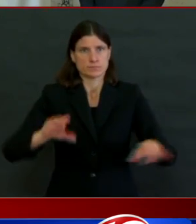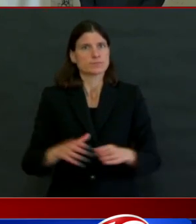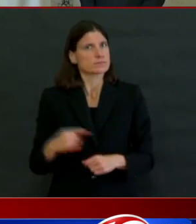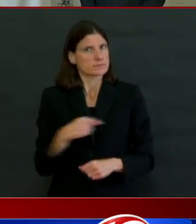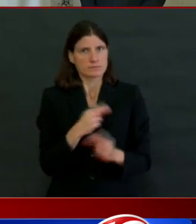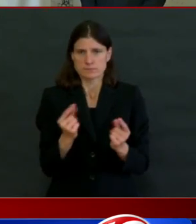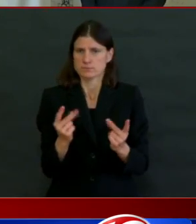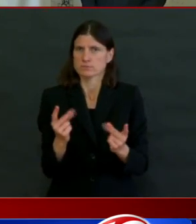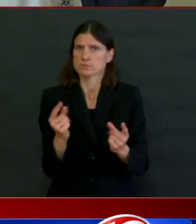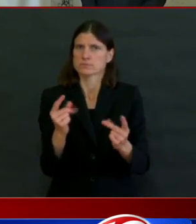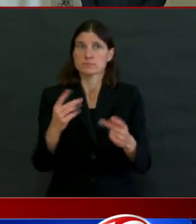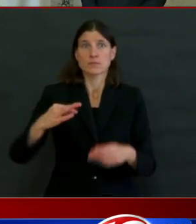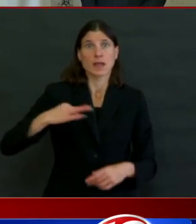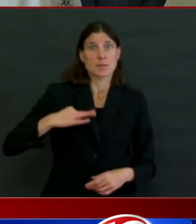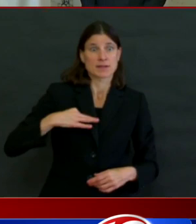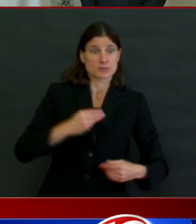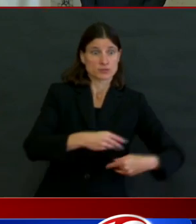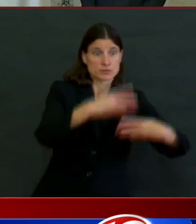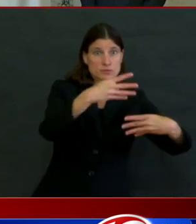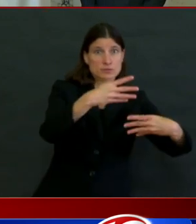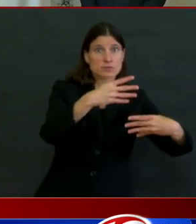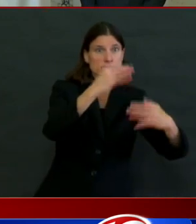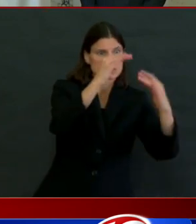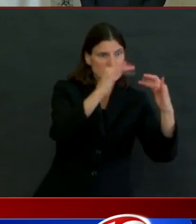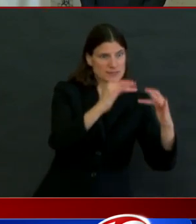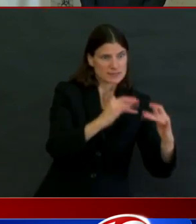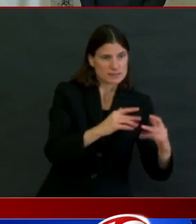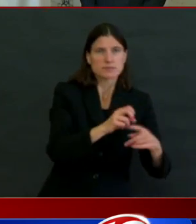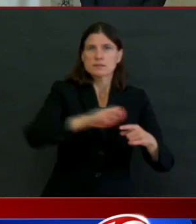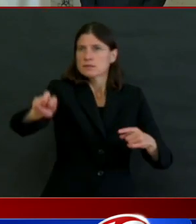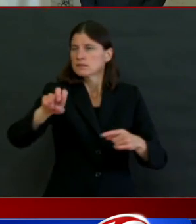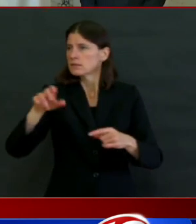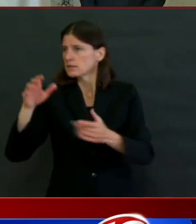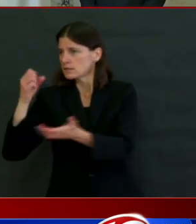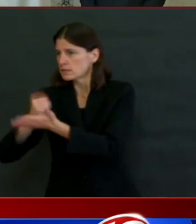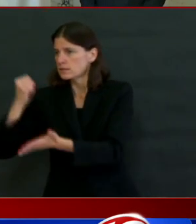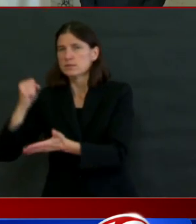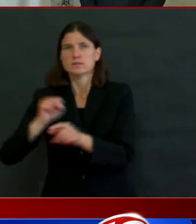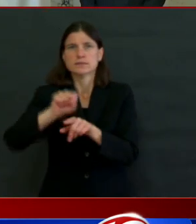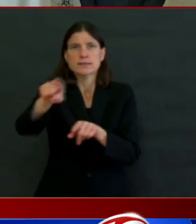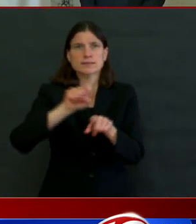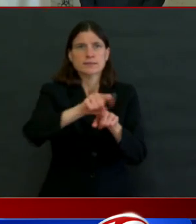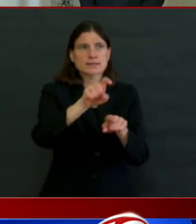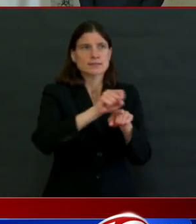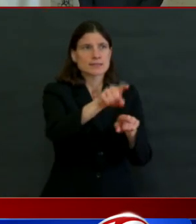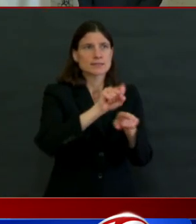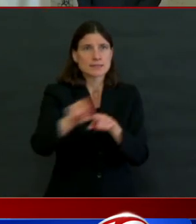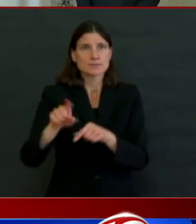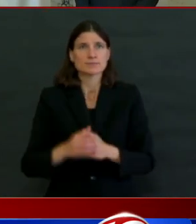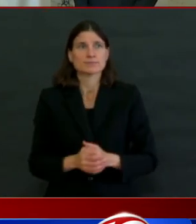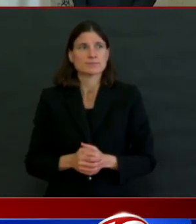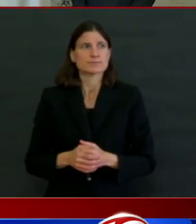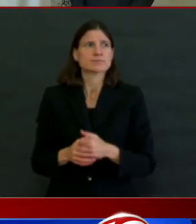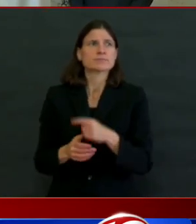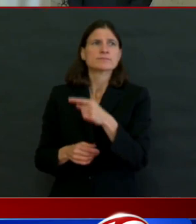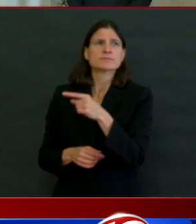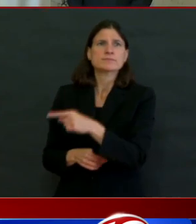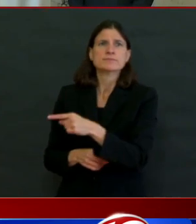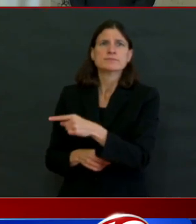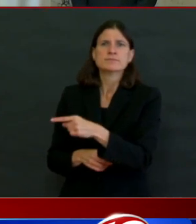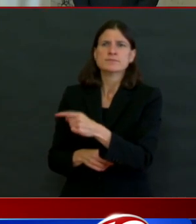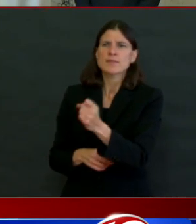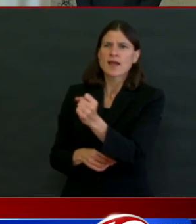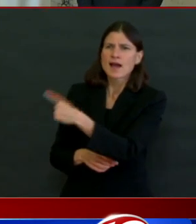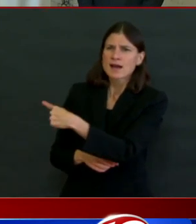and use the website. If you can't get through, try back again later, try back the next day. Next question is from Brendan